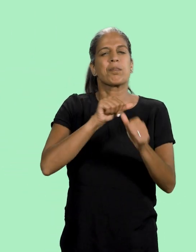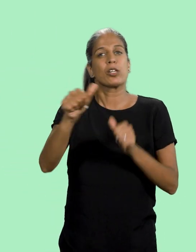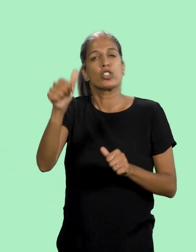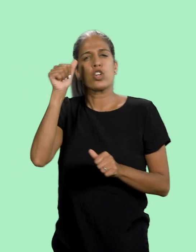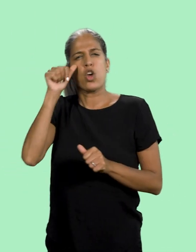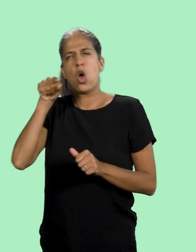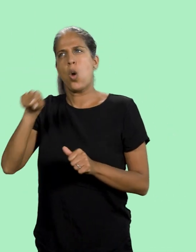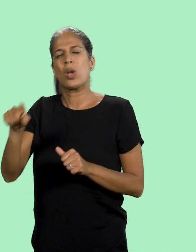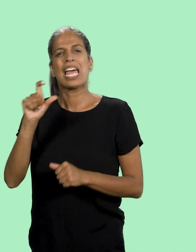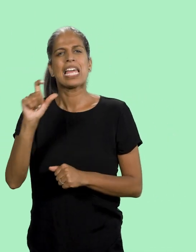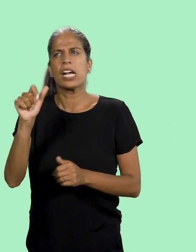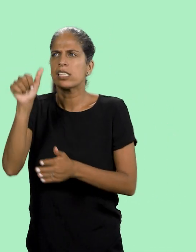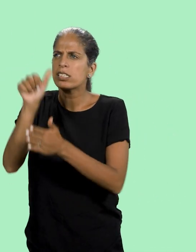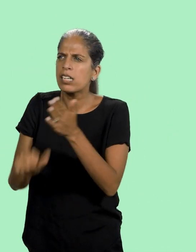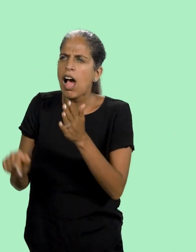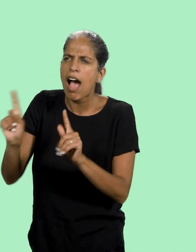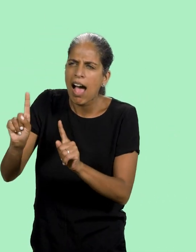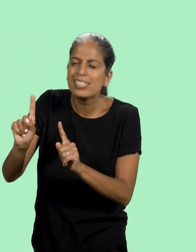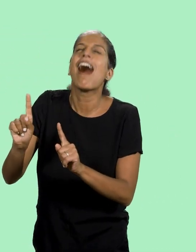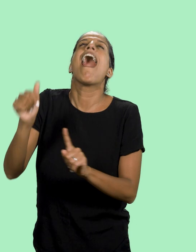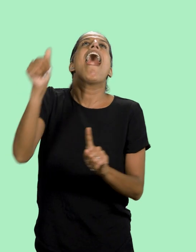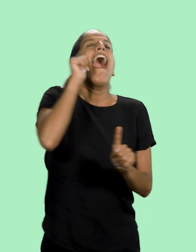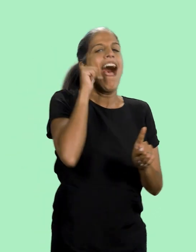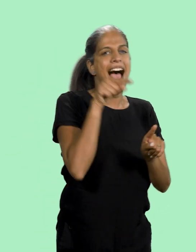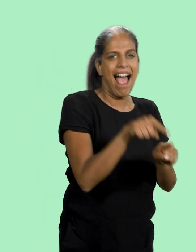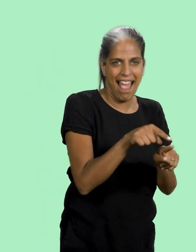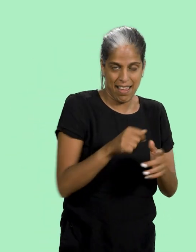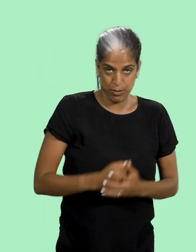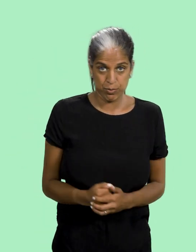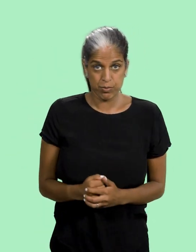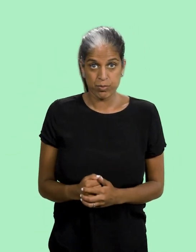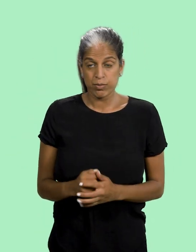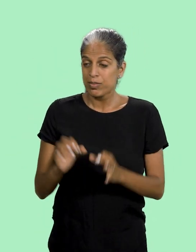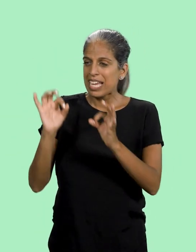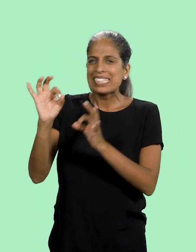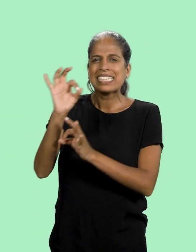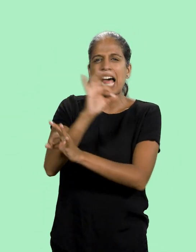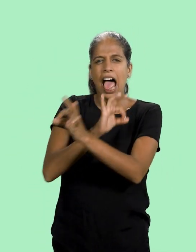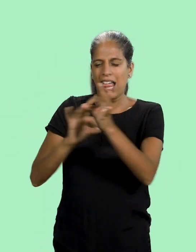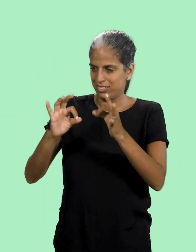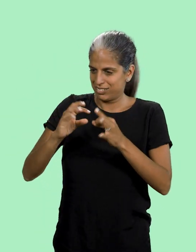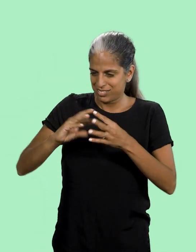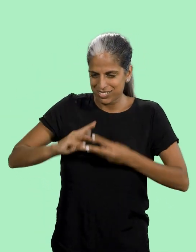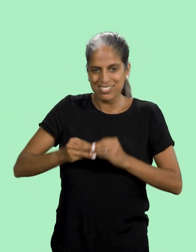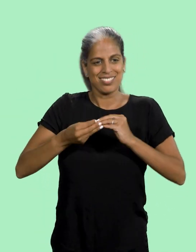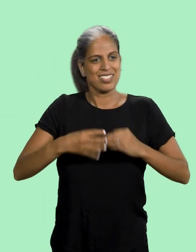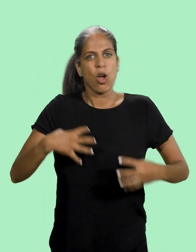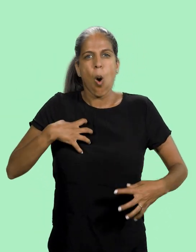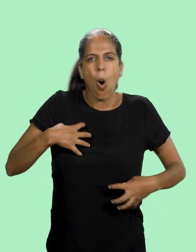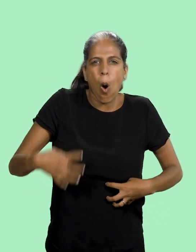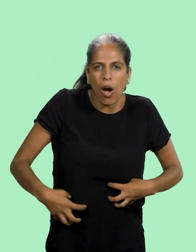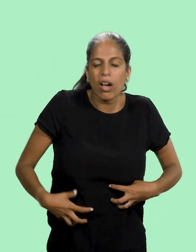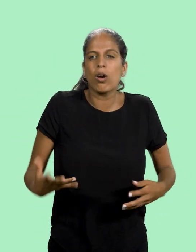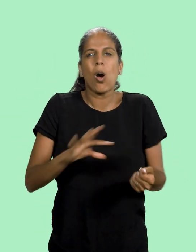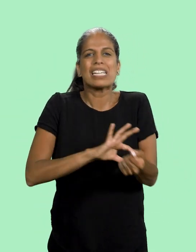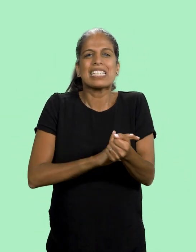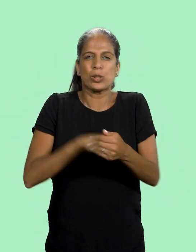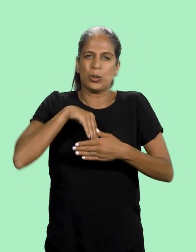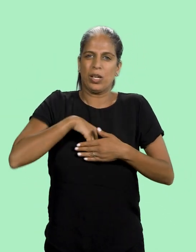work, it can help to know more about how cancer starts. Cancer starts in our cells.